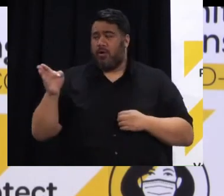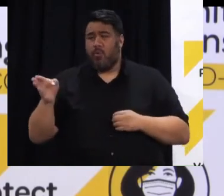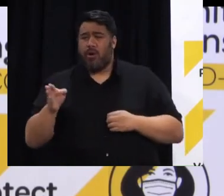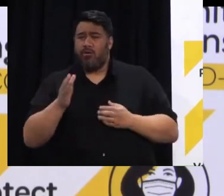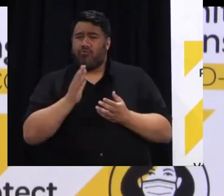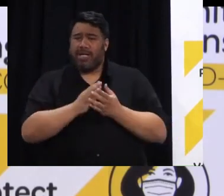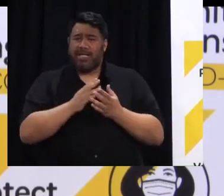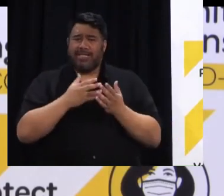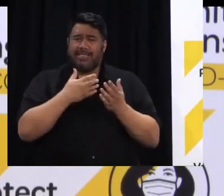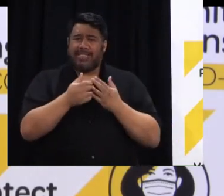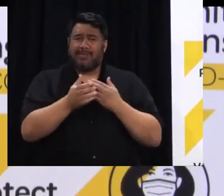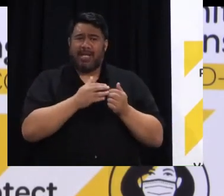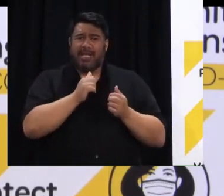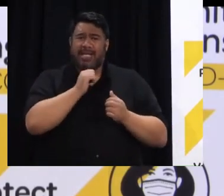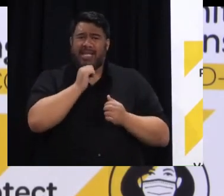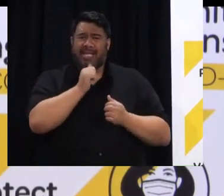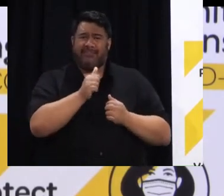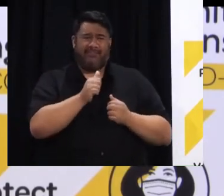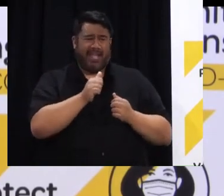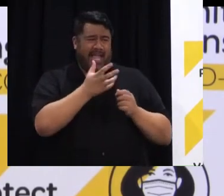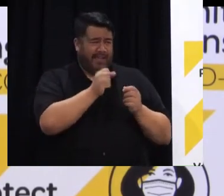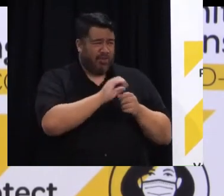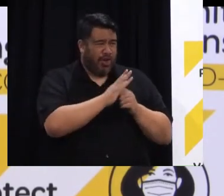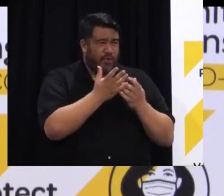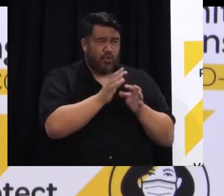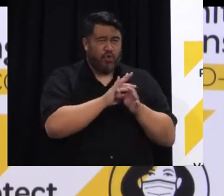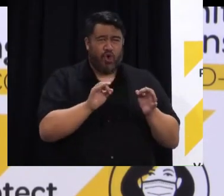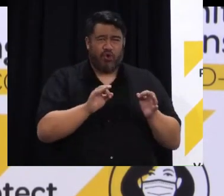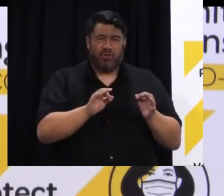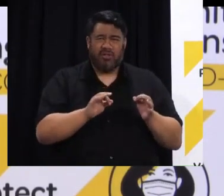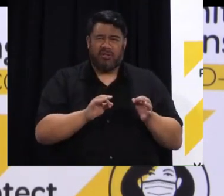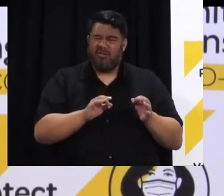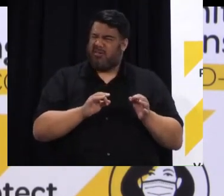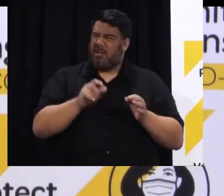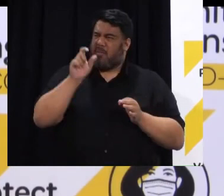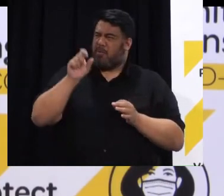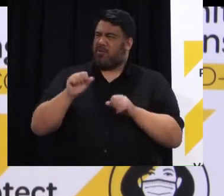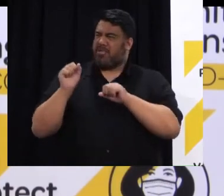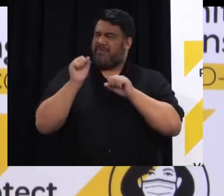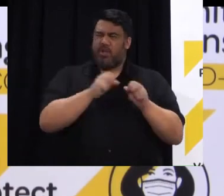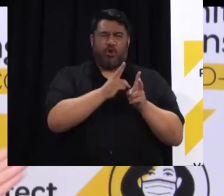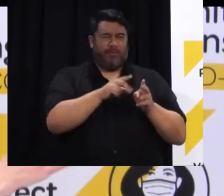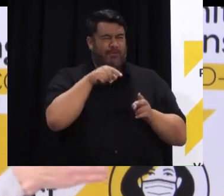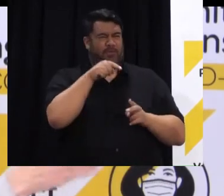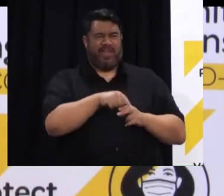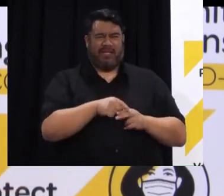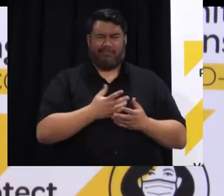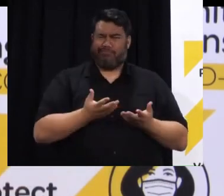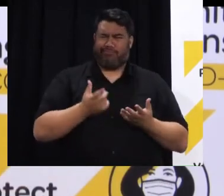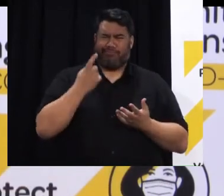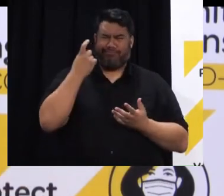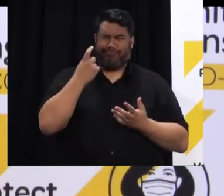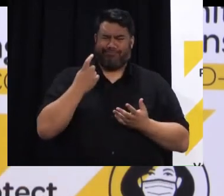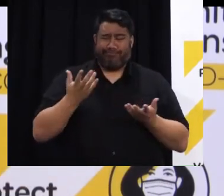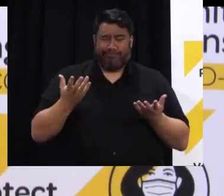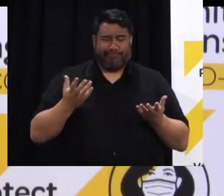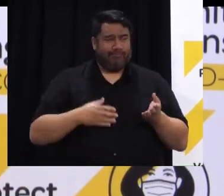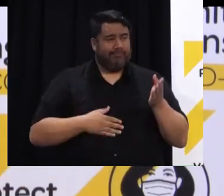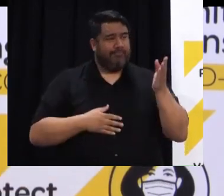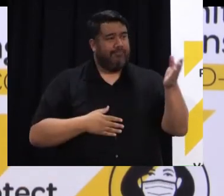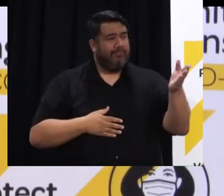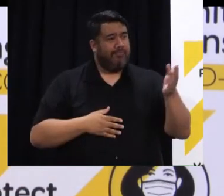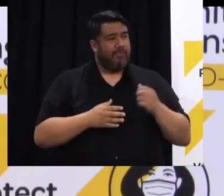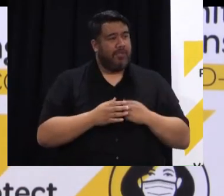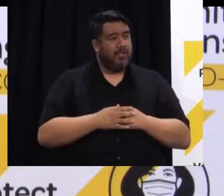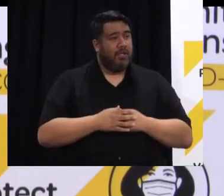the COVID status that kind of things shouldn't generally be part of visiting hours I would have thought. We spoke